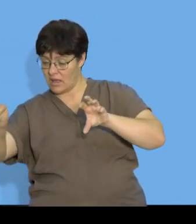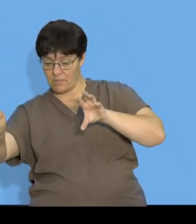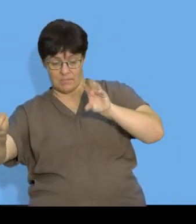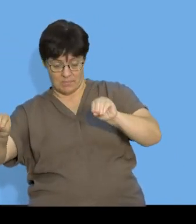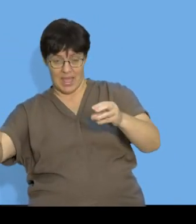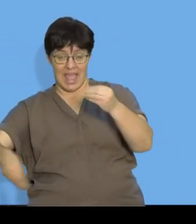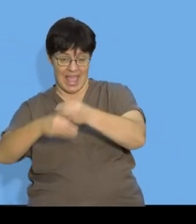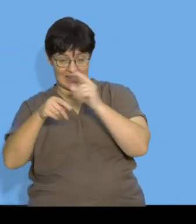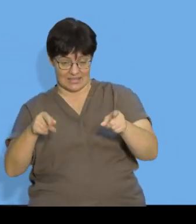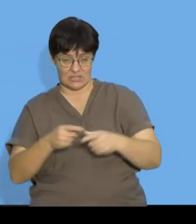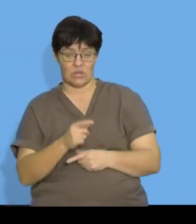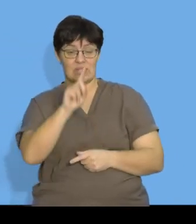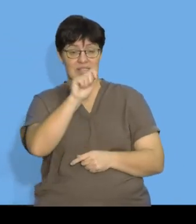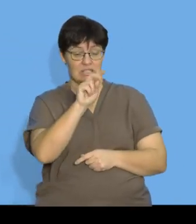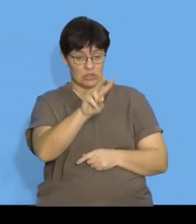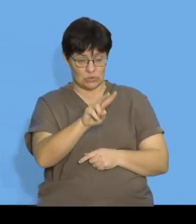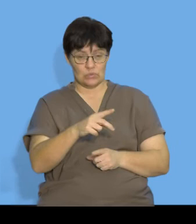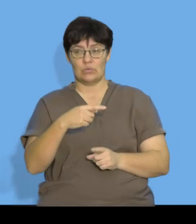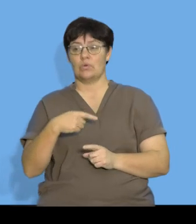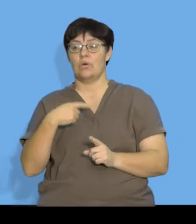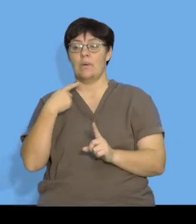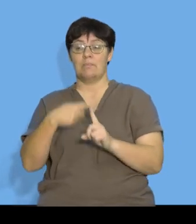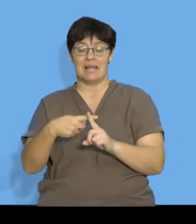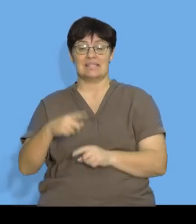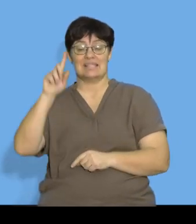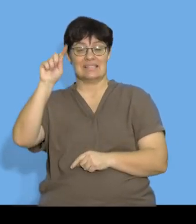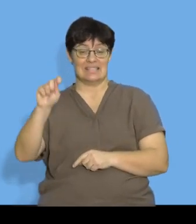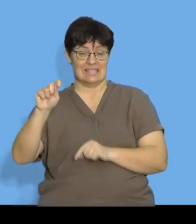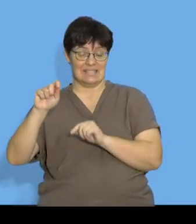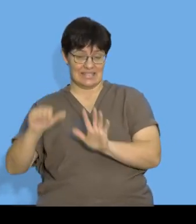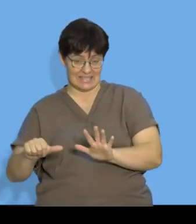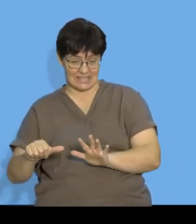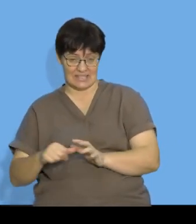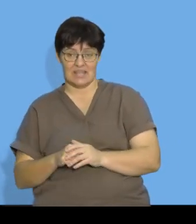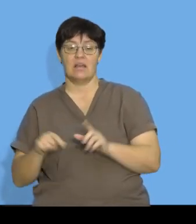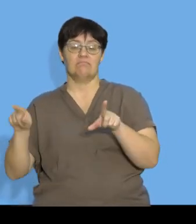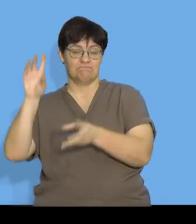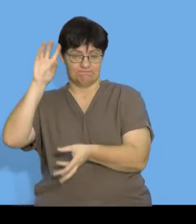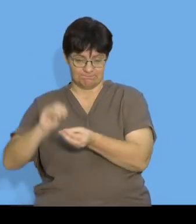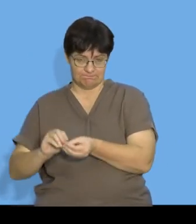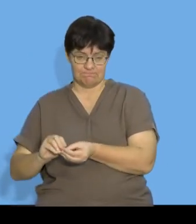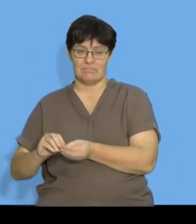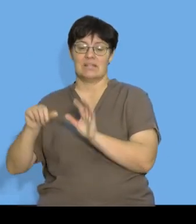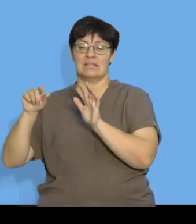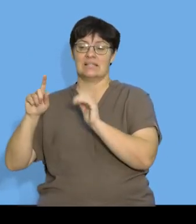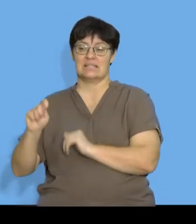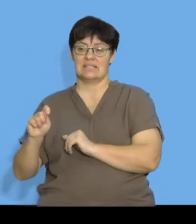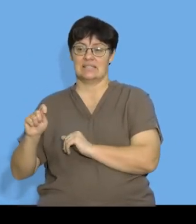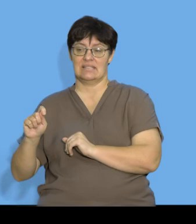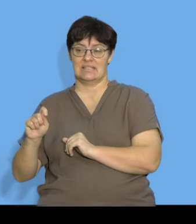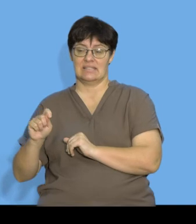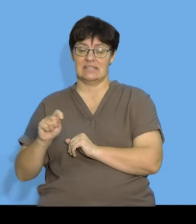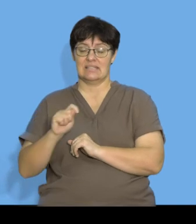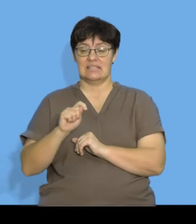t2 and the sixth term would be equal to t6 so the sum of t2 and